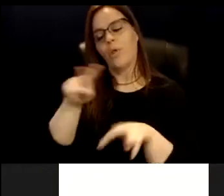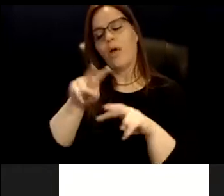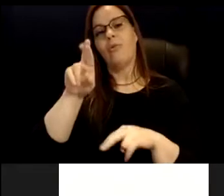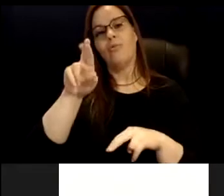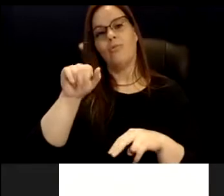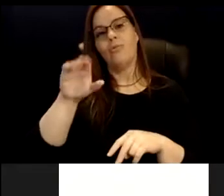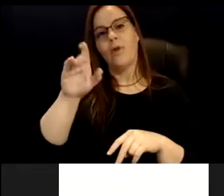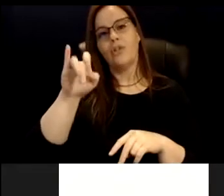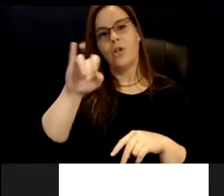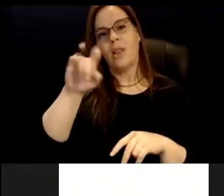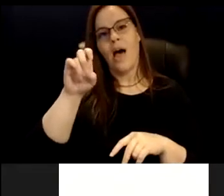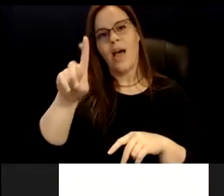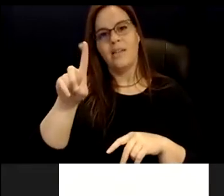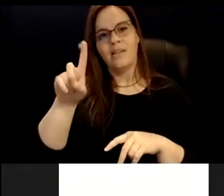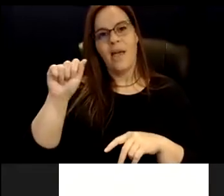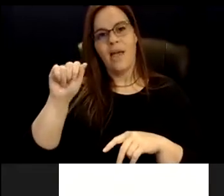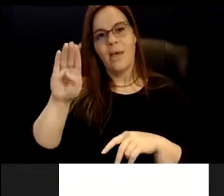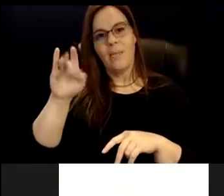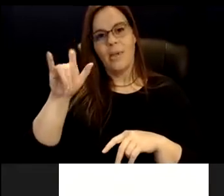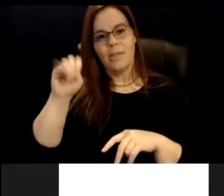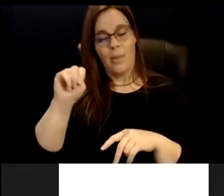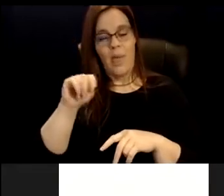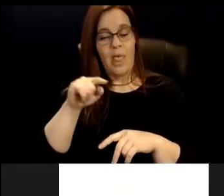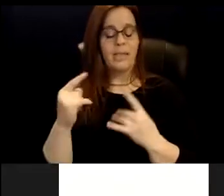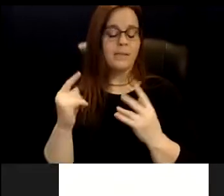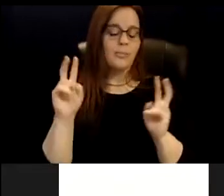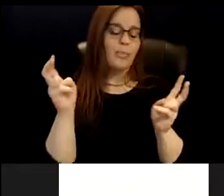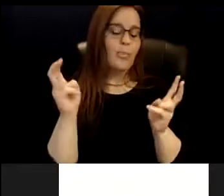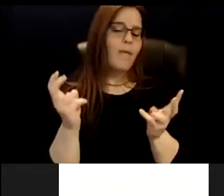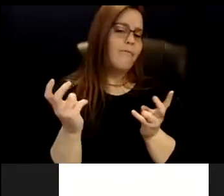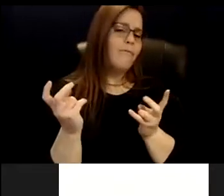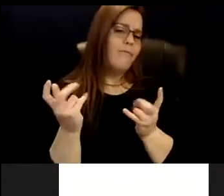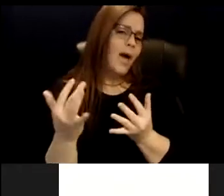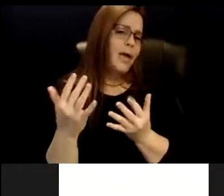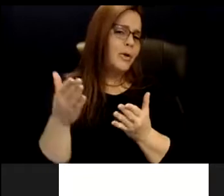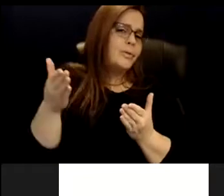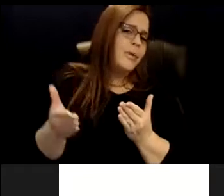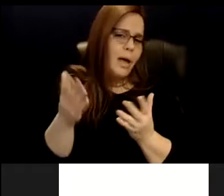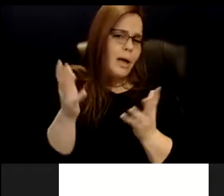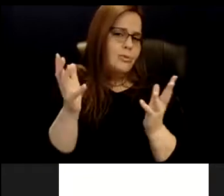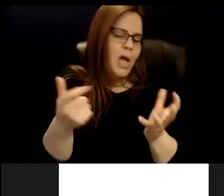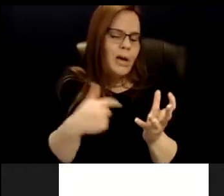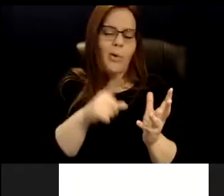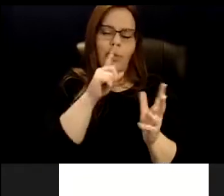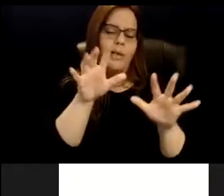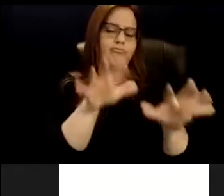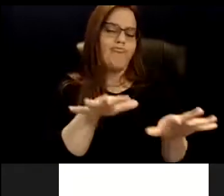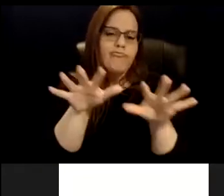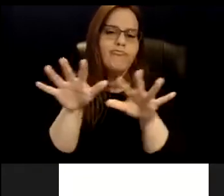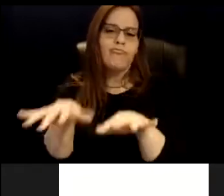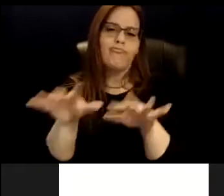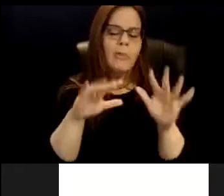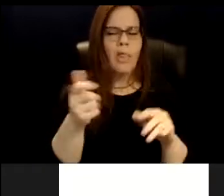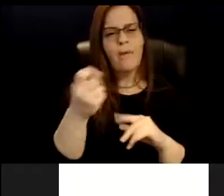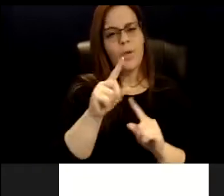This fireside chat is going to be fairly informal. We have a few questions that we've prepared ahead of time